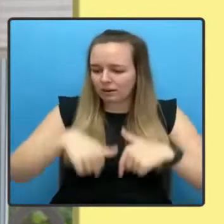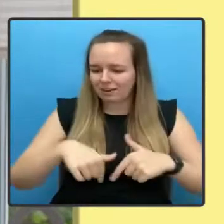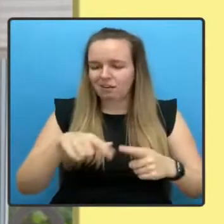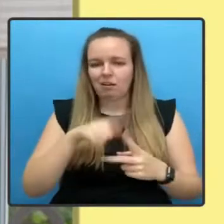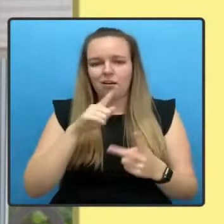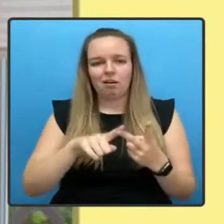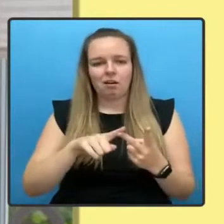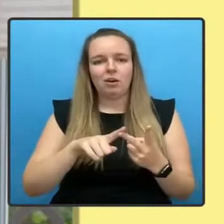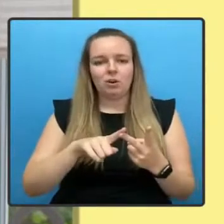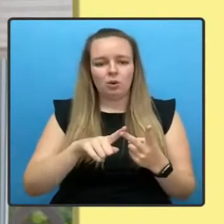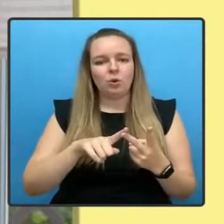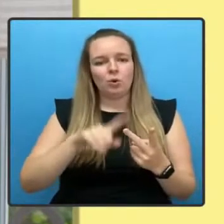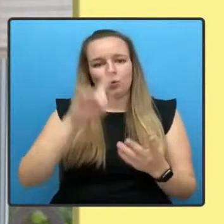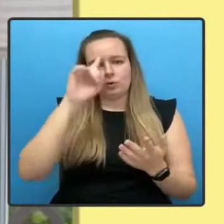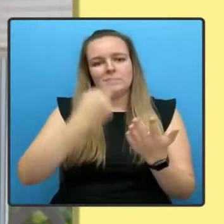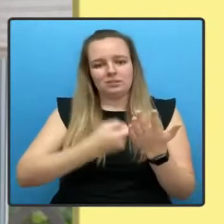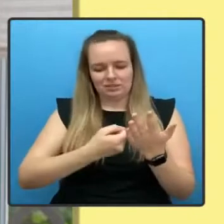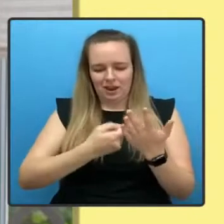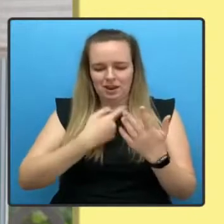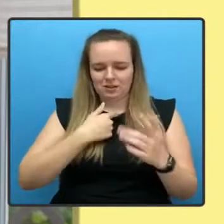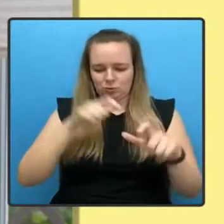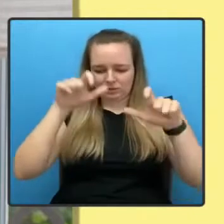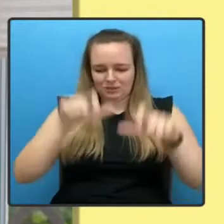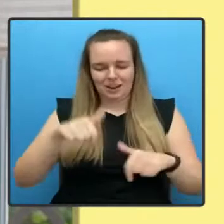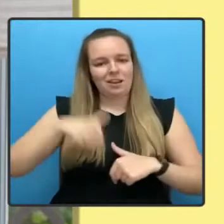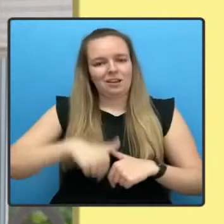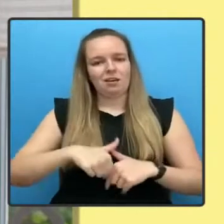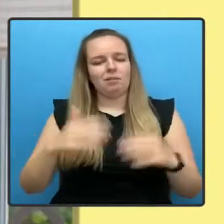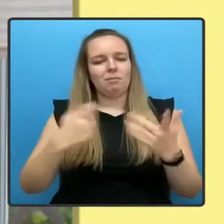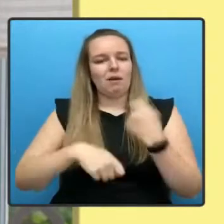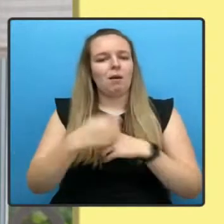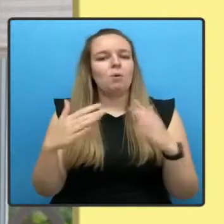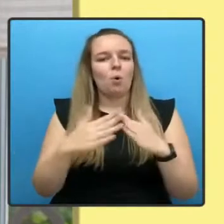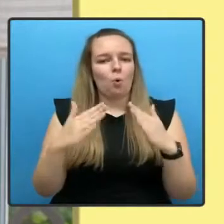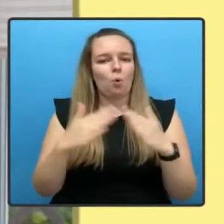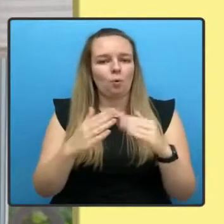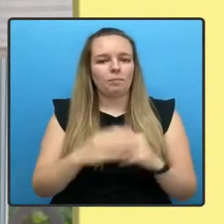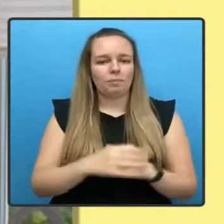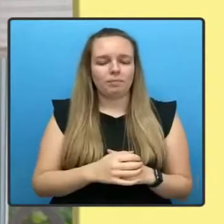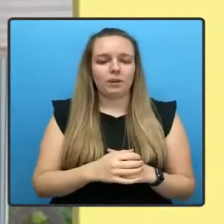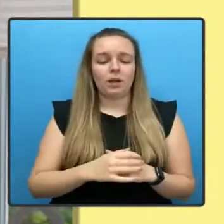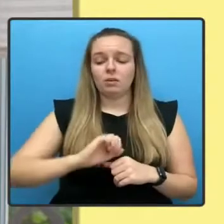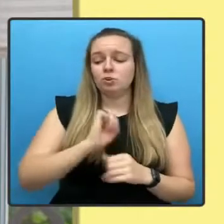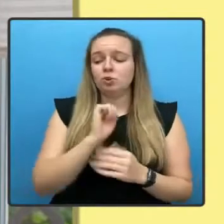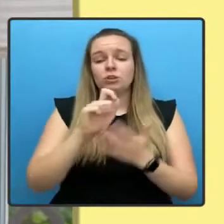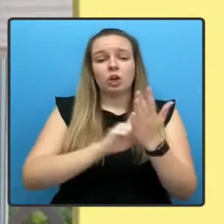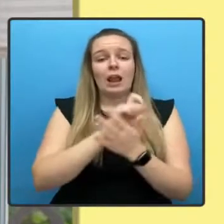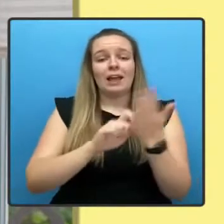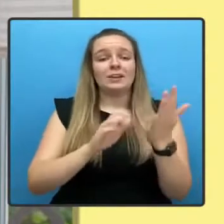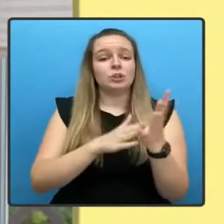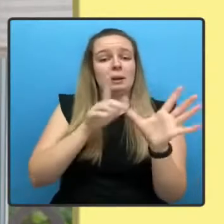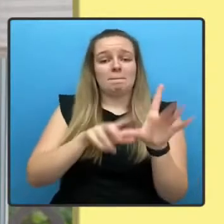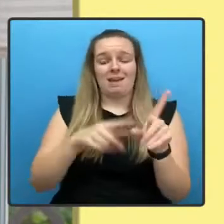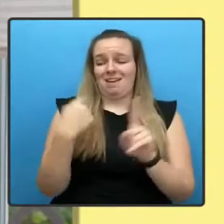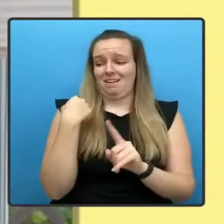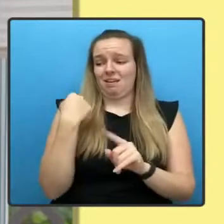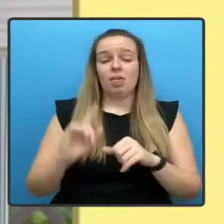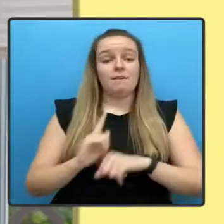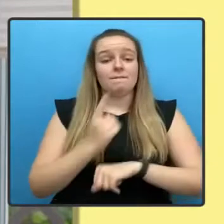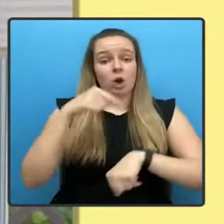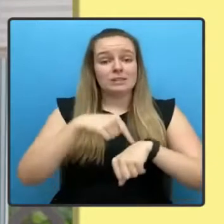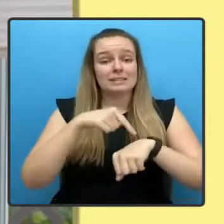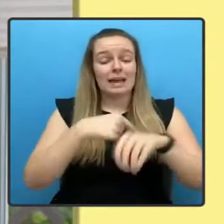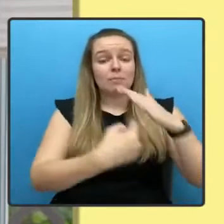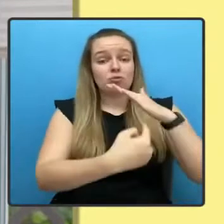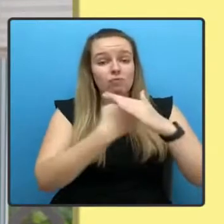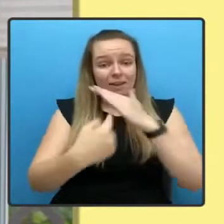making this country their home. The Scottish election in May was the first time refugees and all foreign